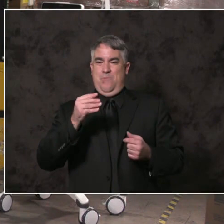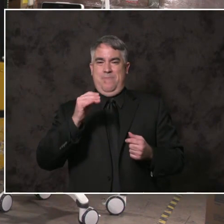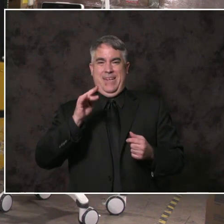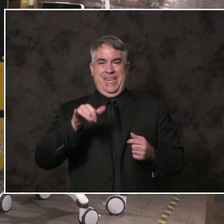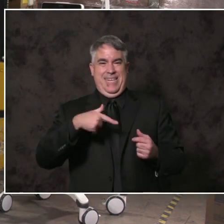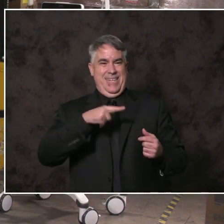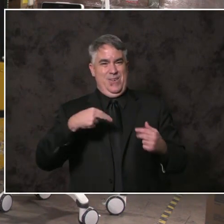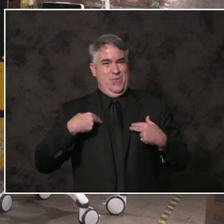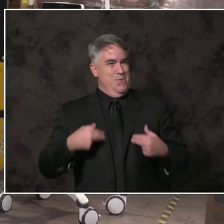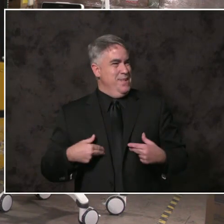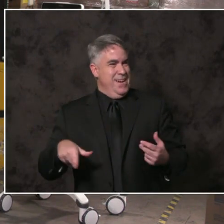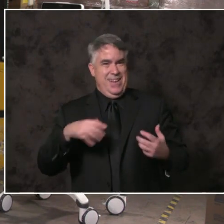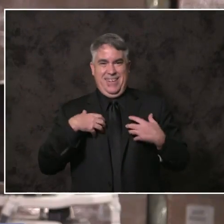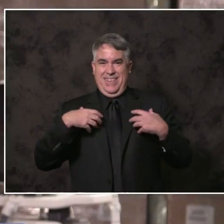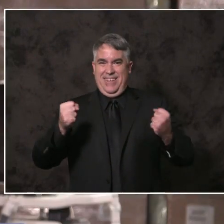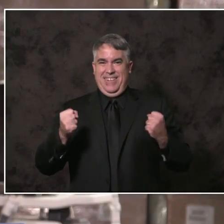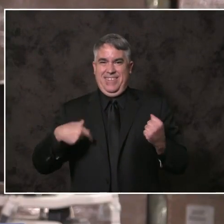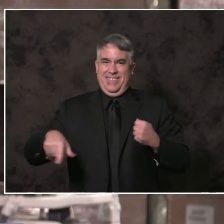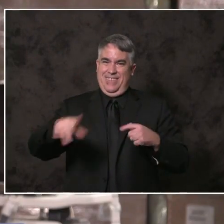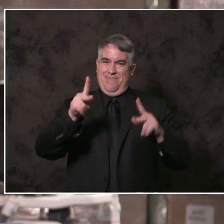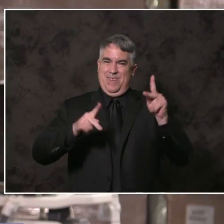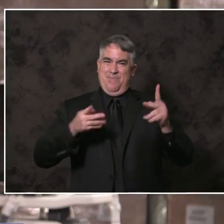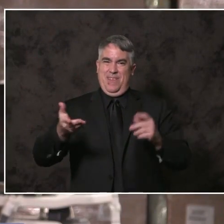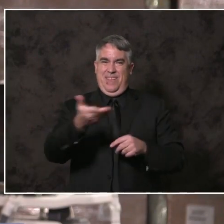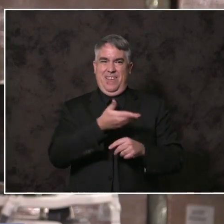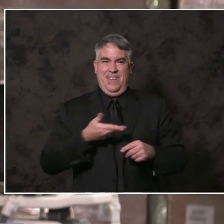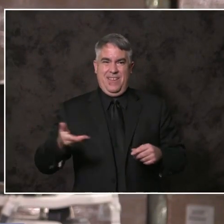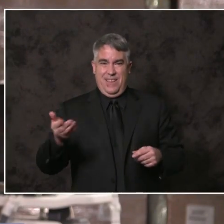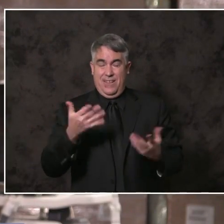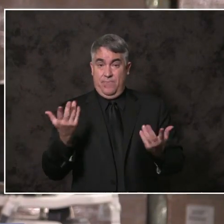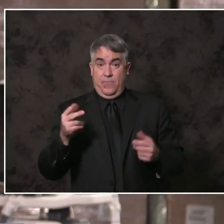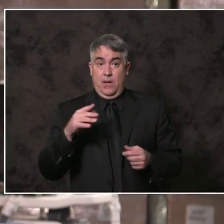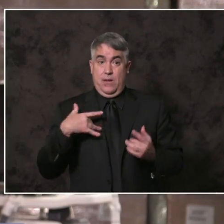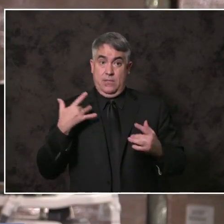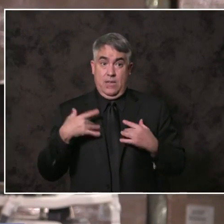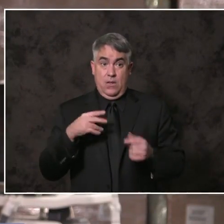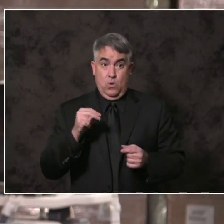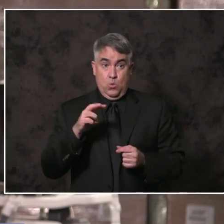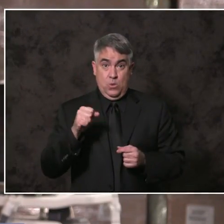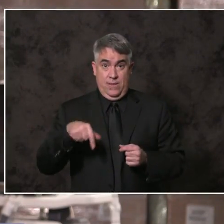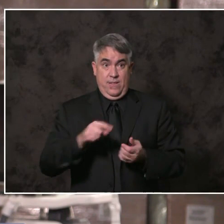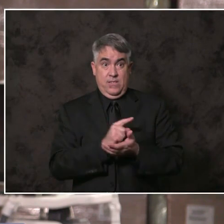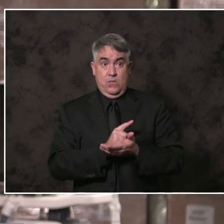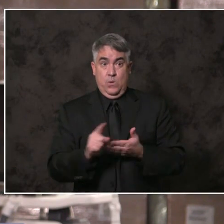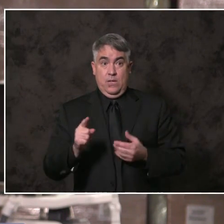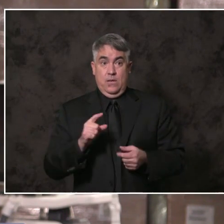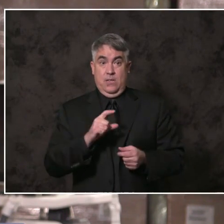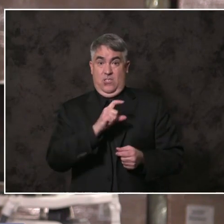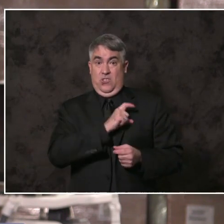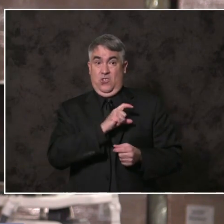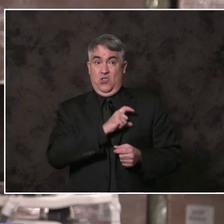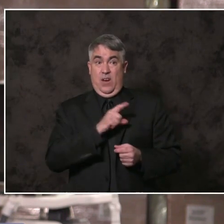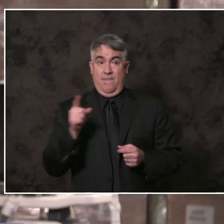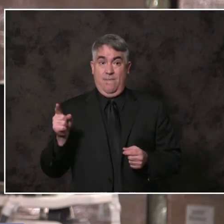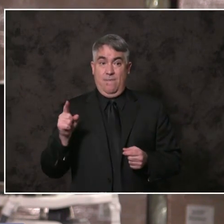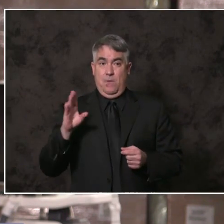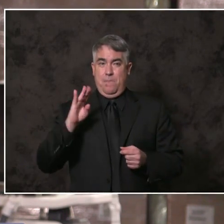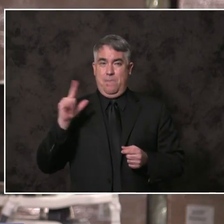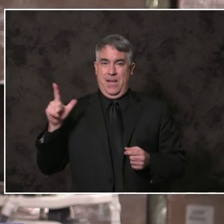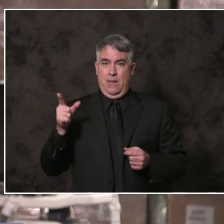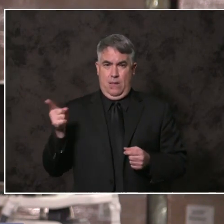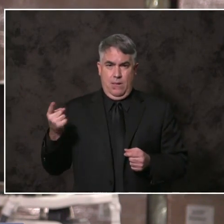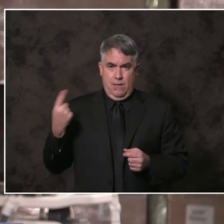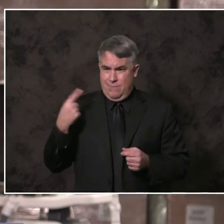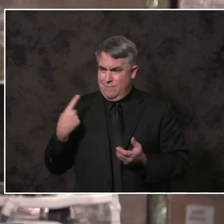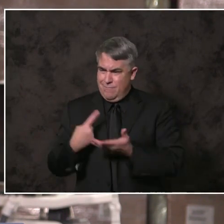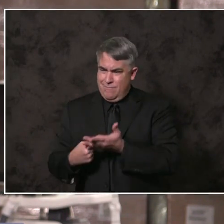on this front, I have some news. Earlier this week, Sheriff Bill Gore and I came to an agreement on a new framework for